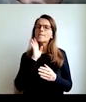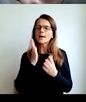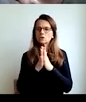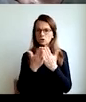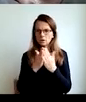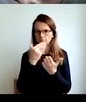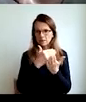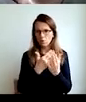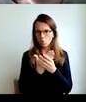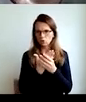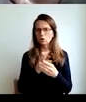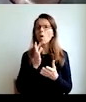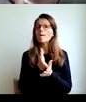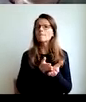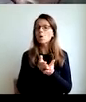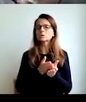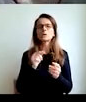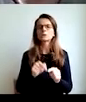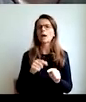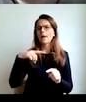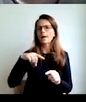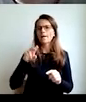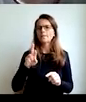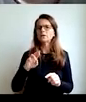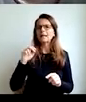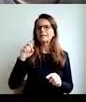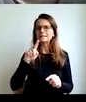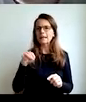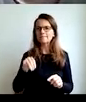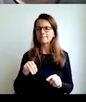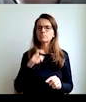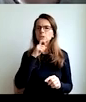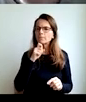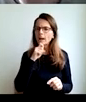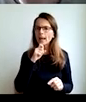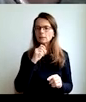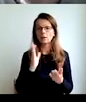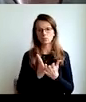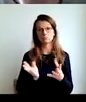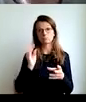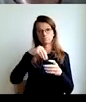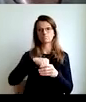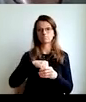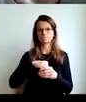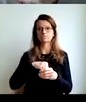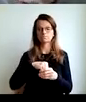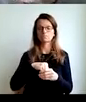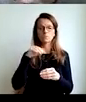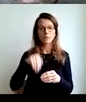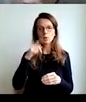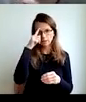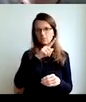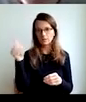about business in the US literature, the need for